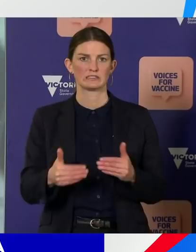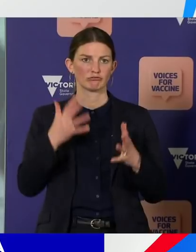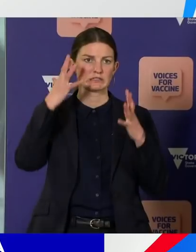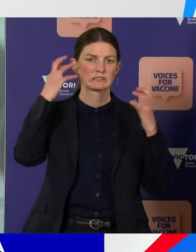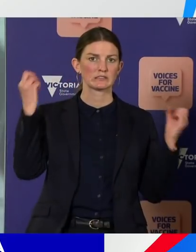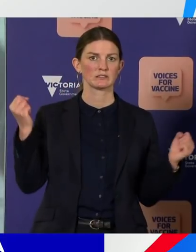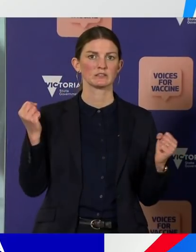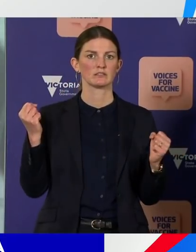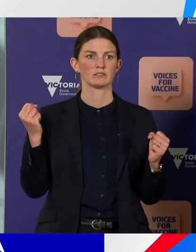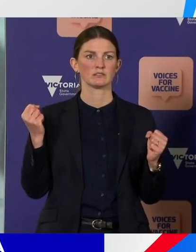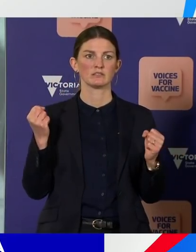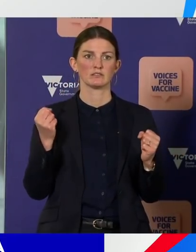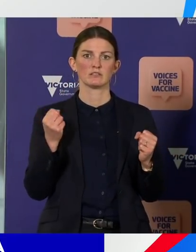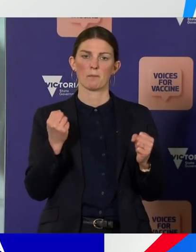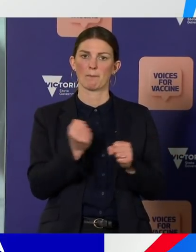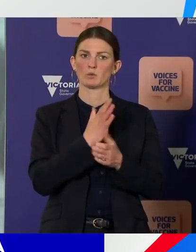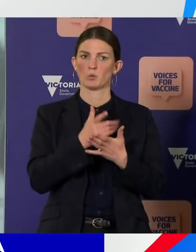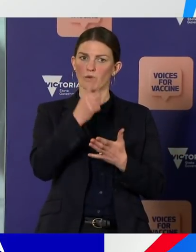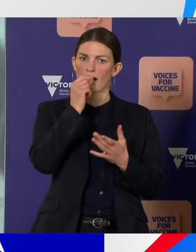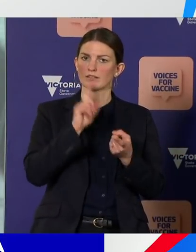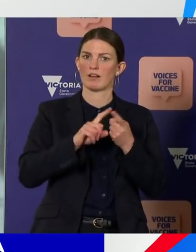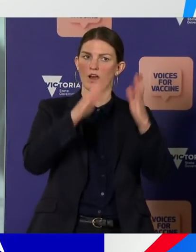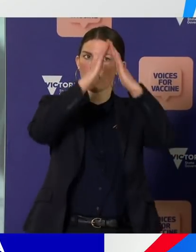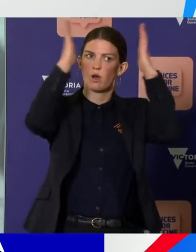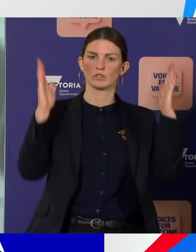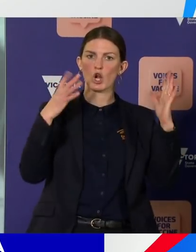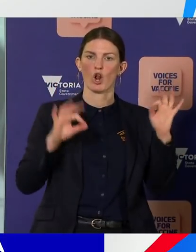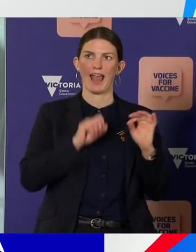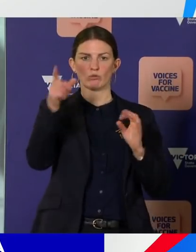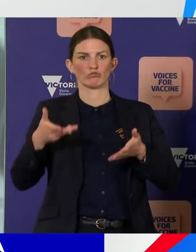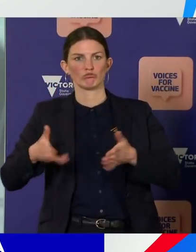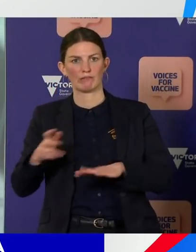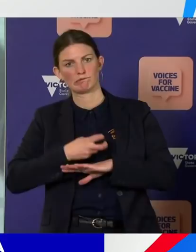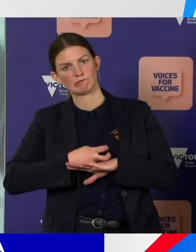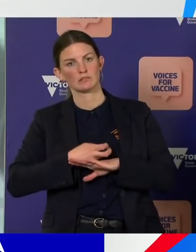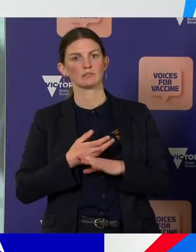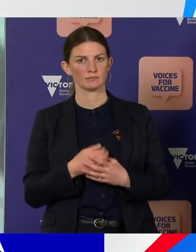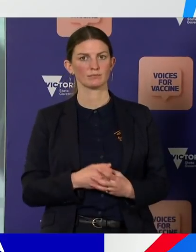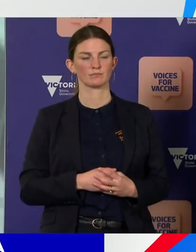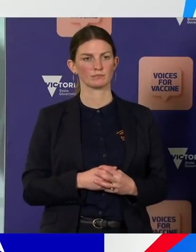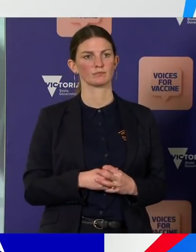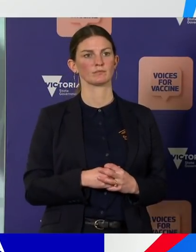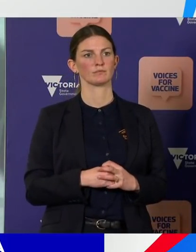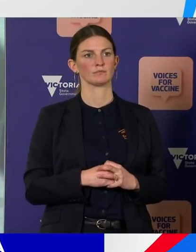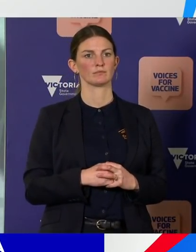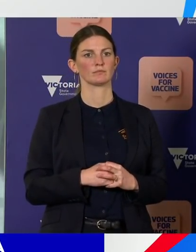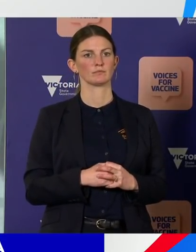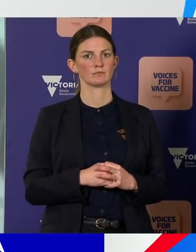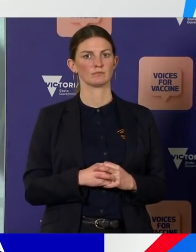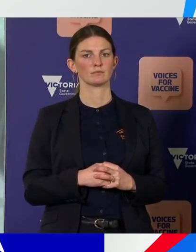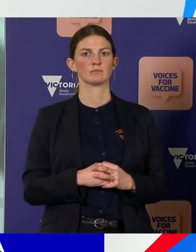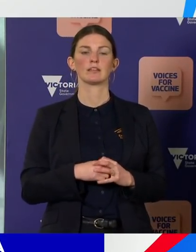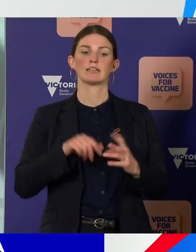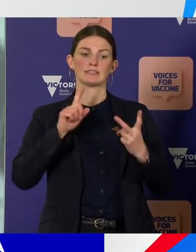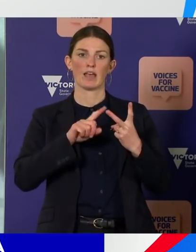vulnerable have safe, affordable and secure housing in the private rental market. The second element that I am announcing